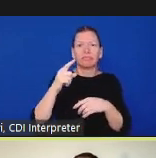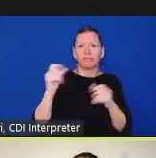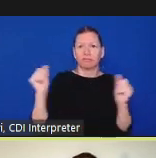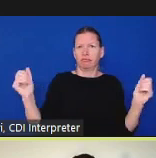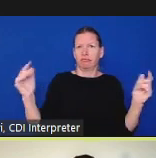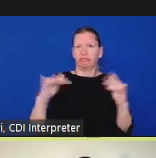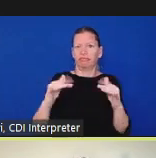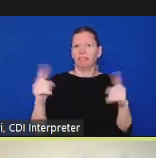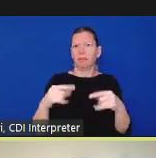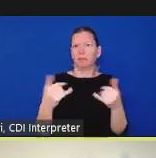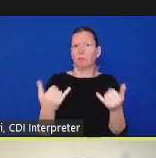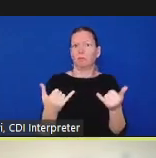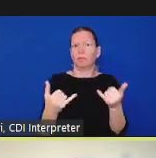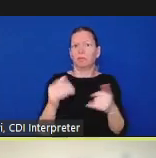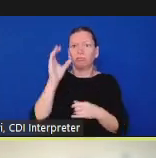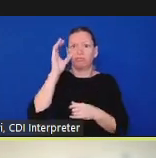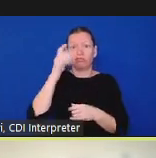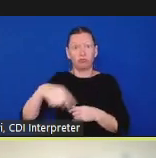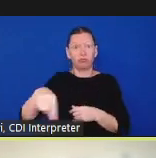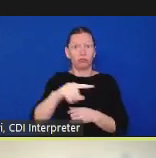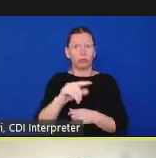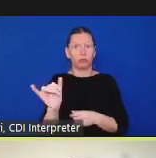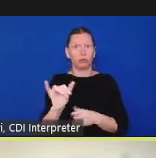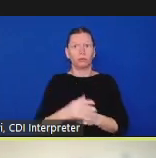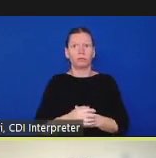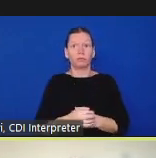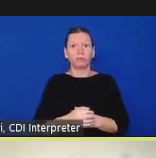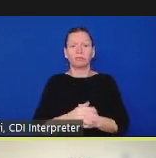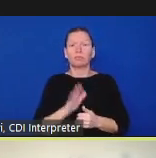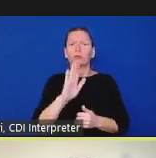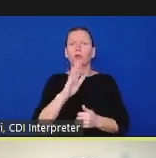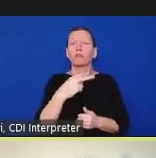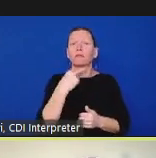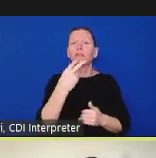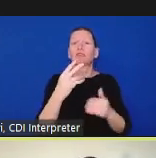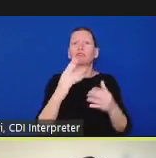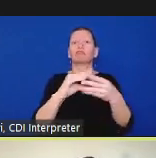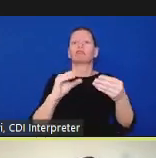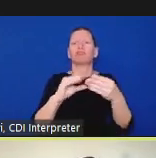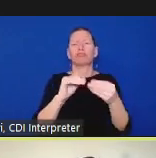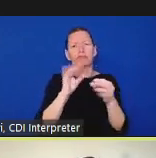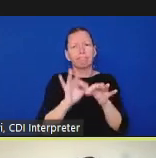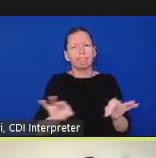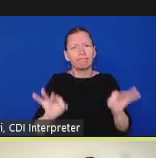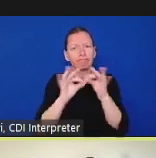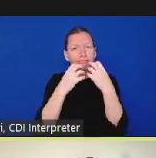very important so framing this conversation